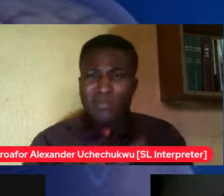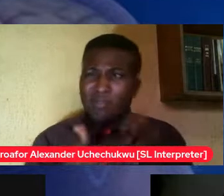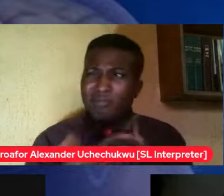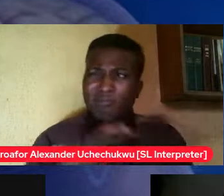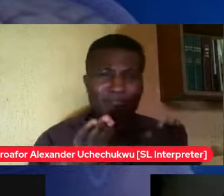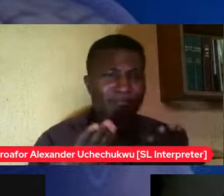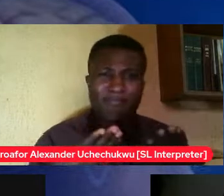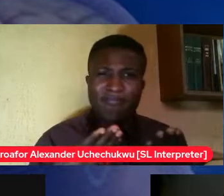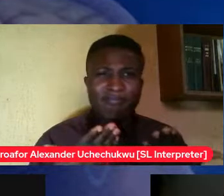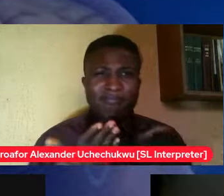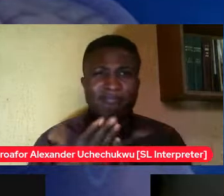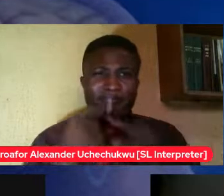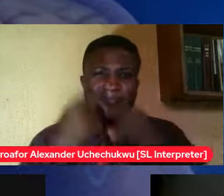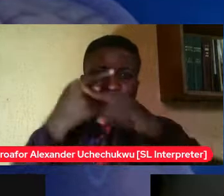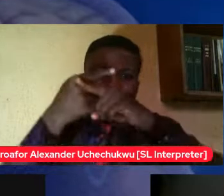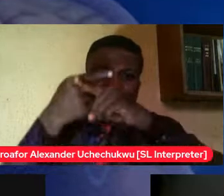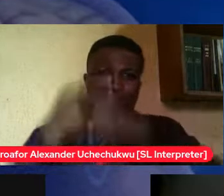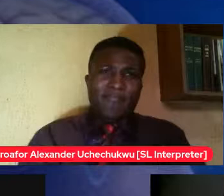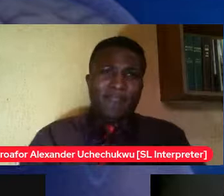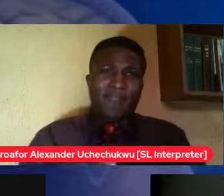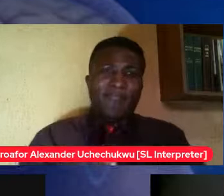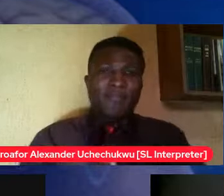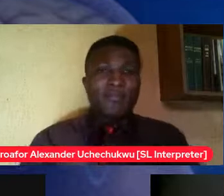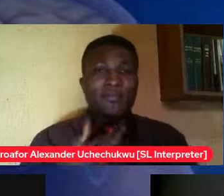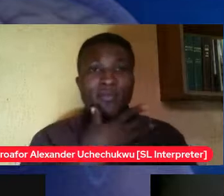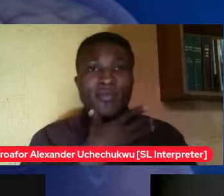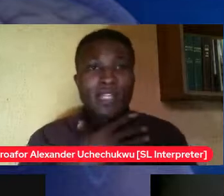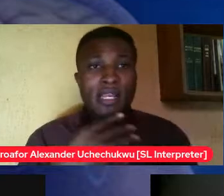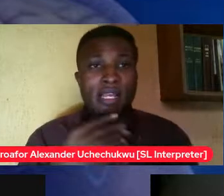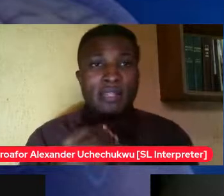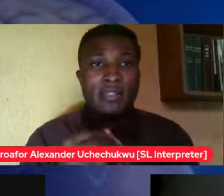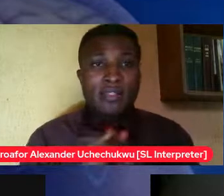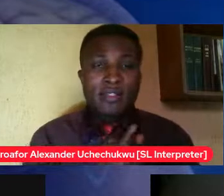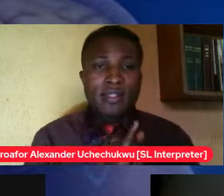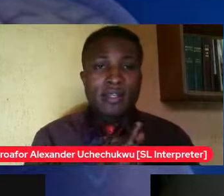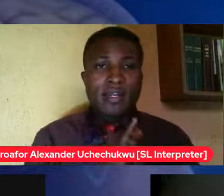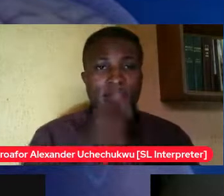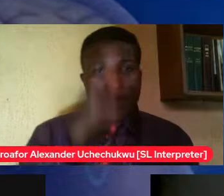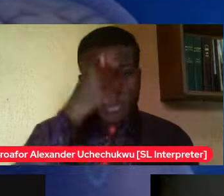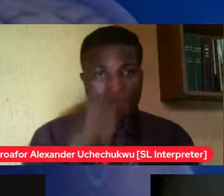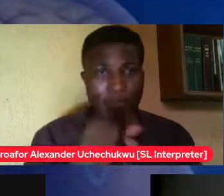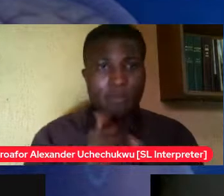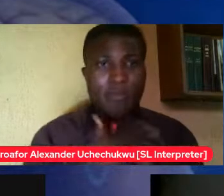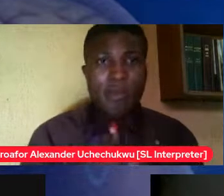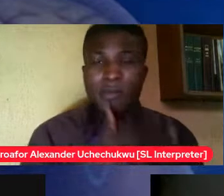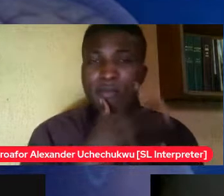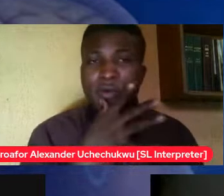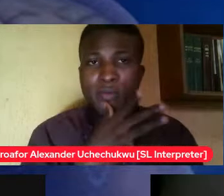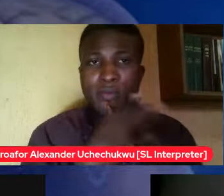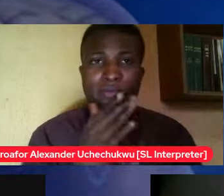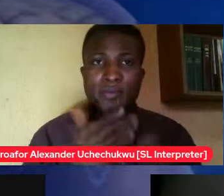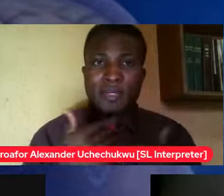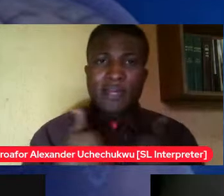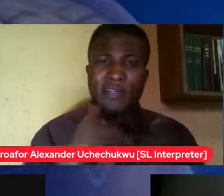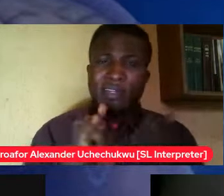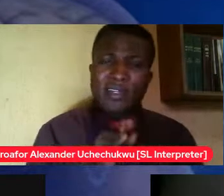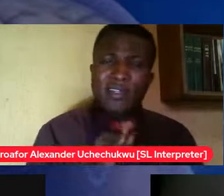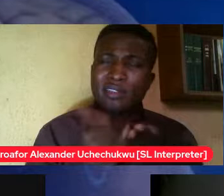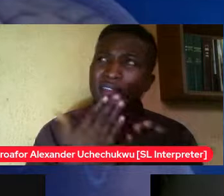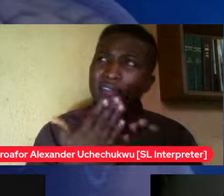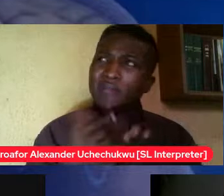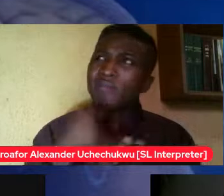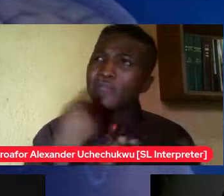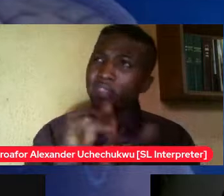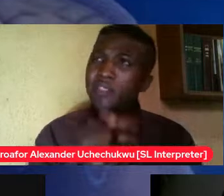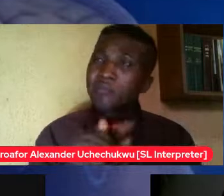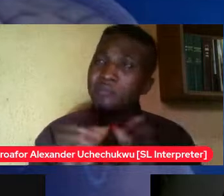i remember my mom having that conversation with her and said okay talk to her talk even if you're okay you've decided you don't want to